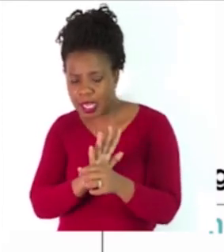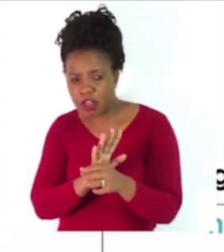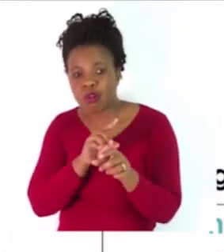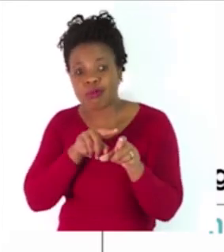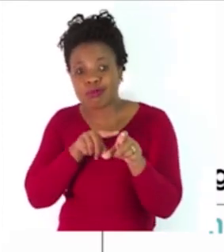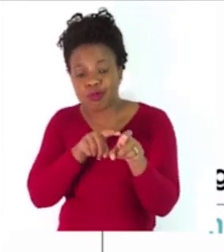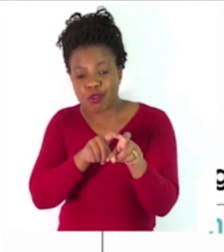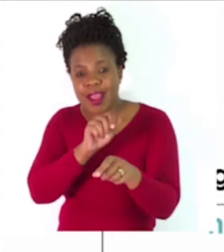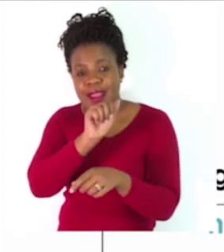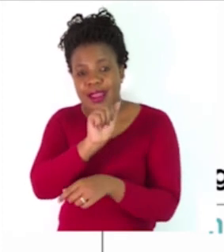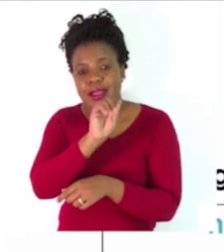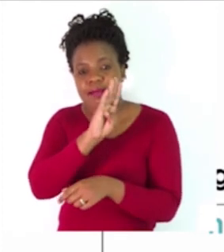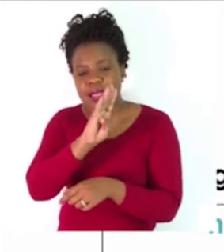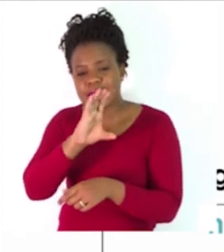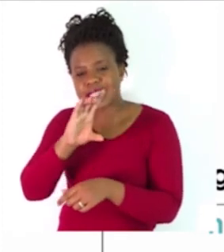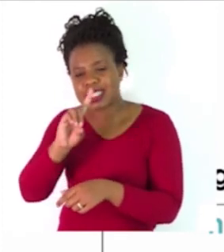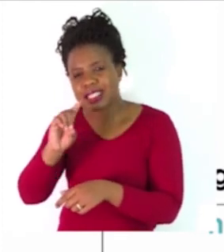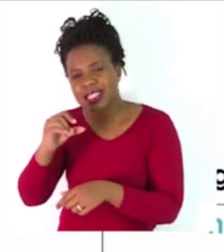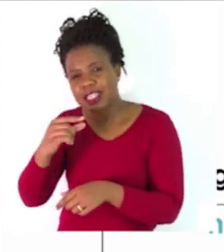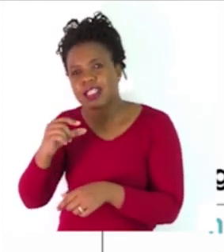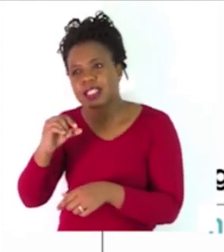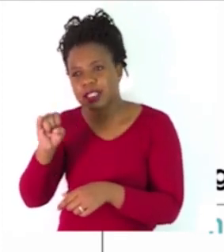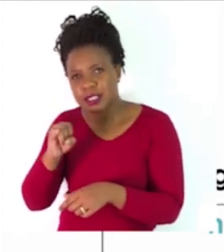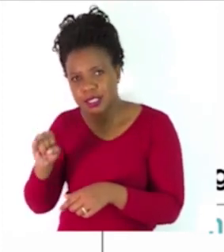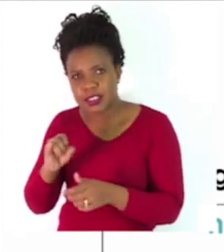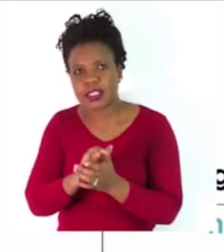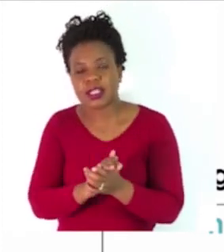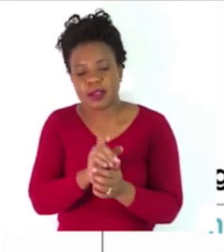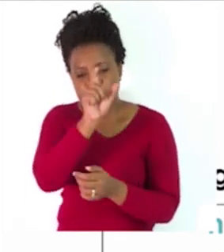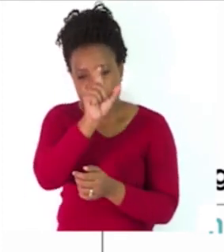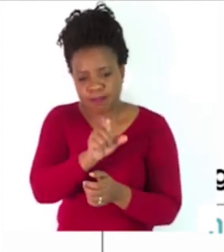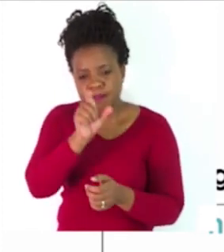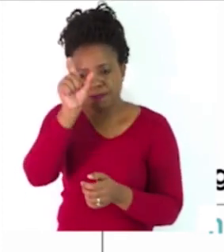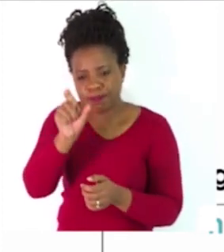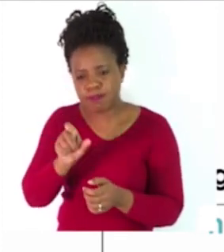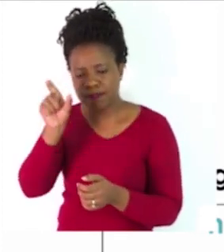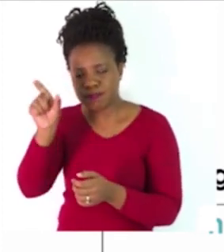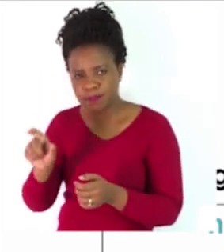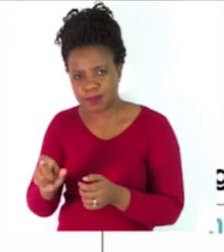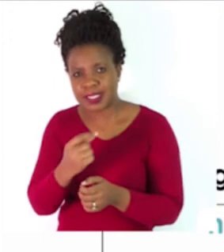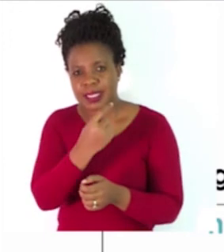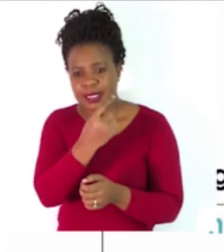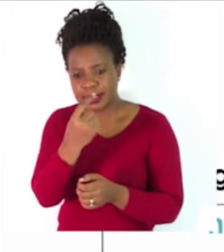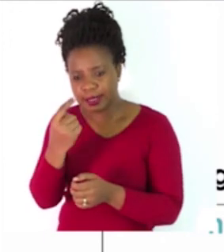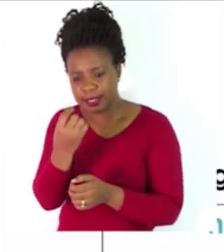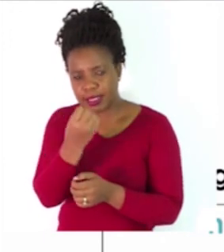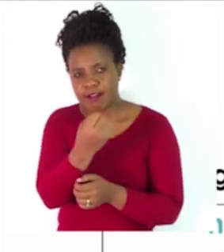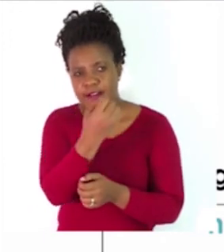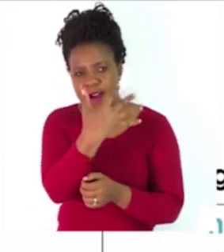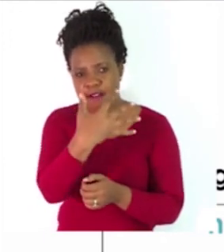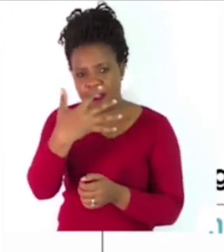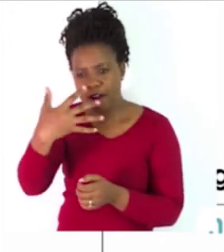columns there, and each column has five words, which you would need to arrange